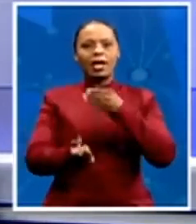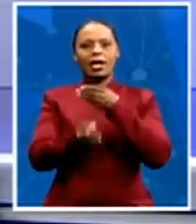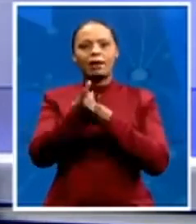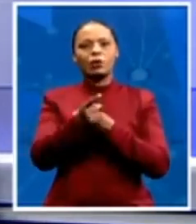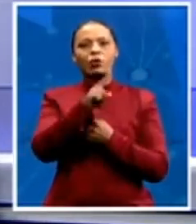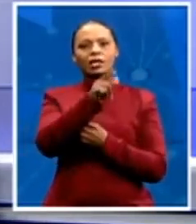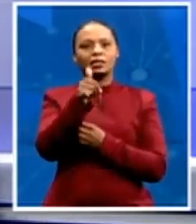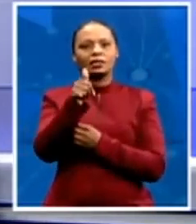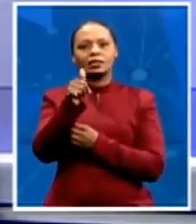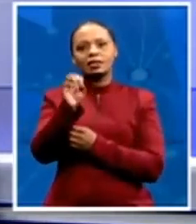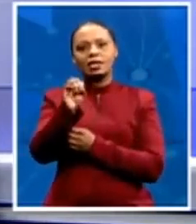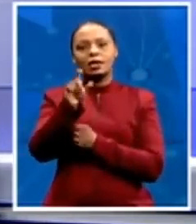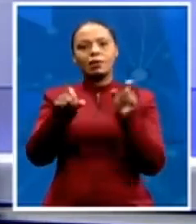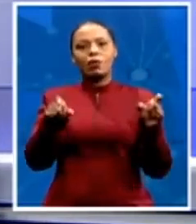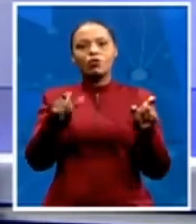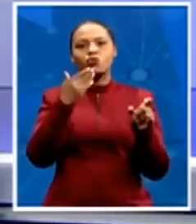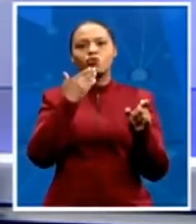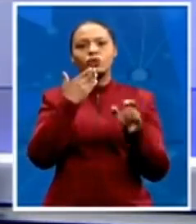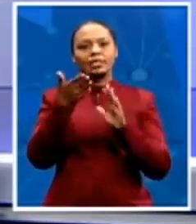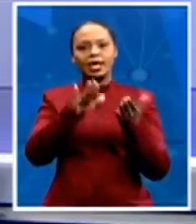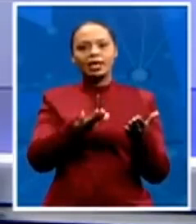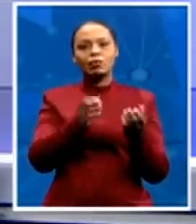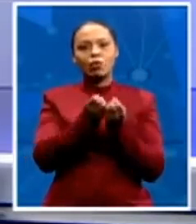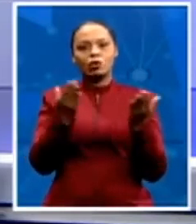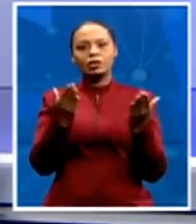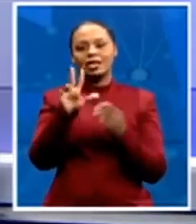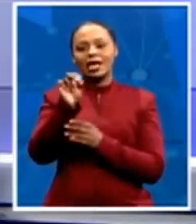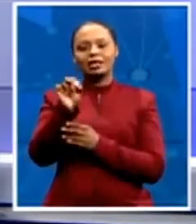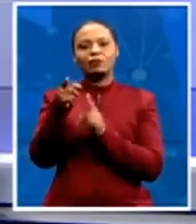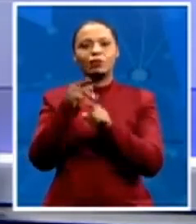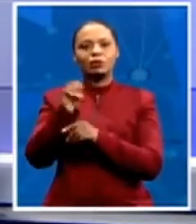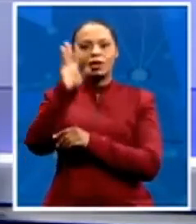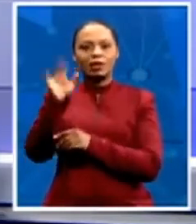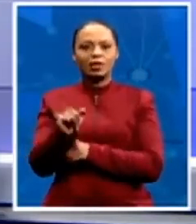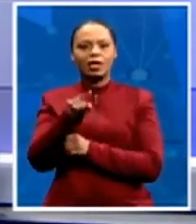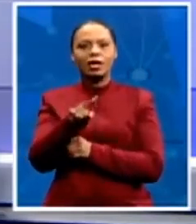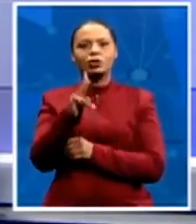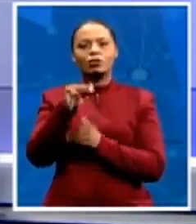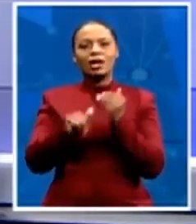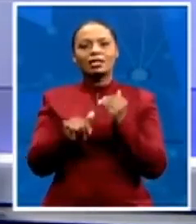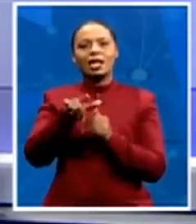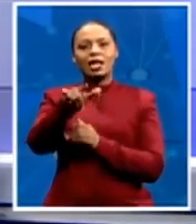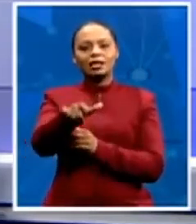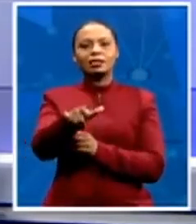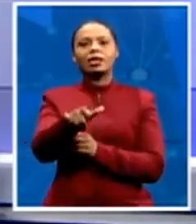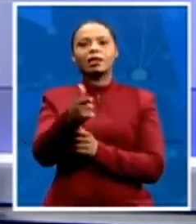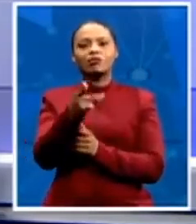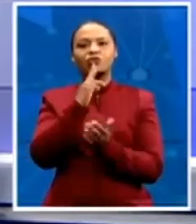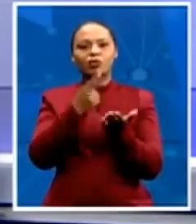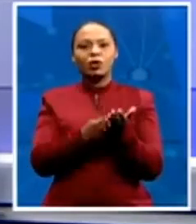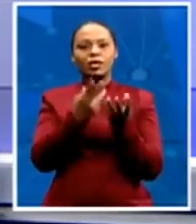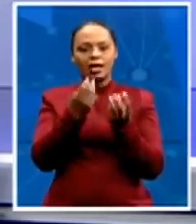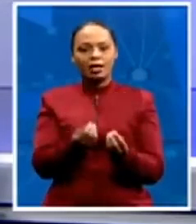Their remains were repatriated back to the country two months later. One of the journalists who went to Nigeria and closely followed the